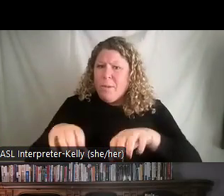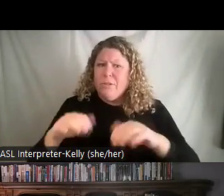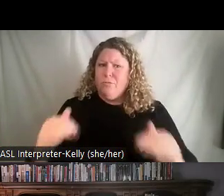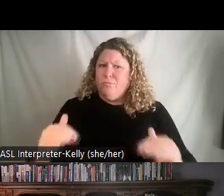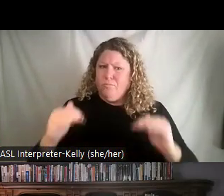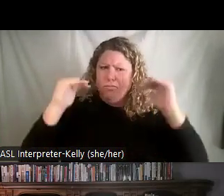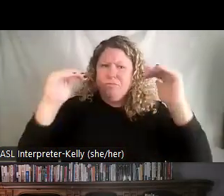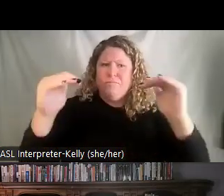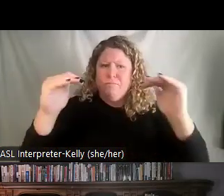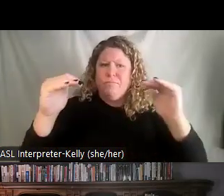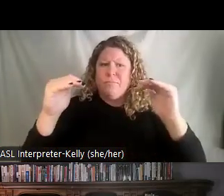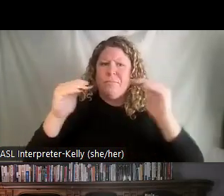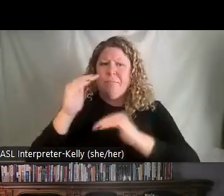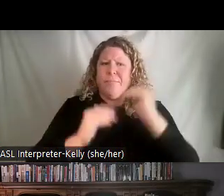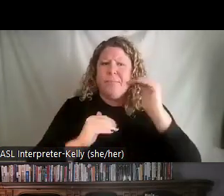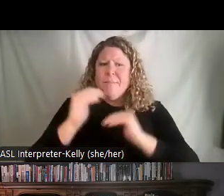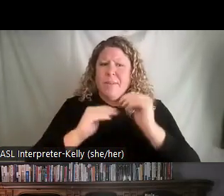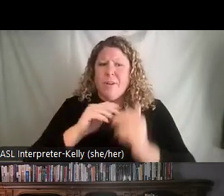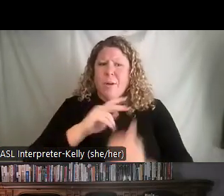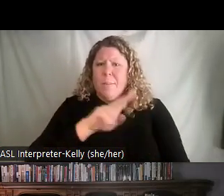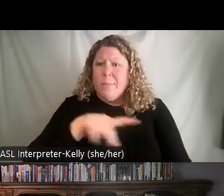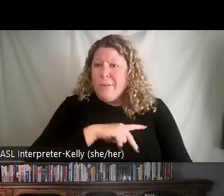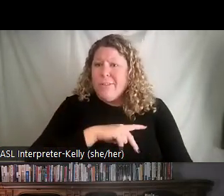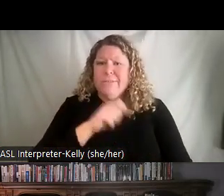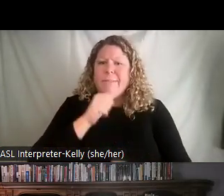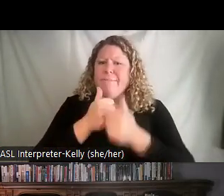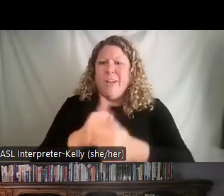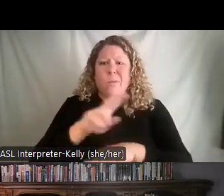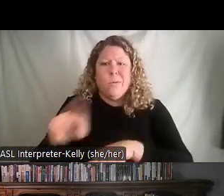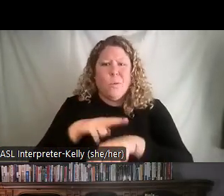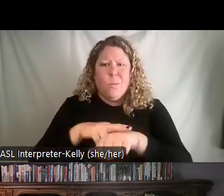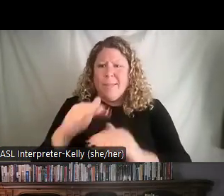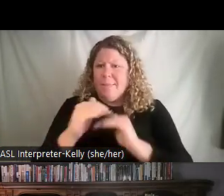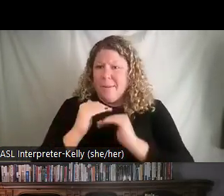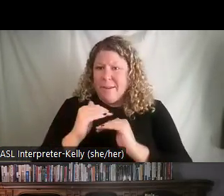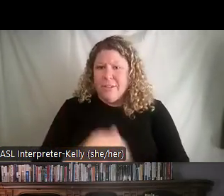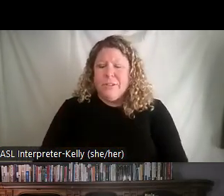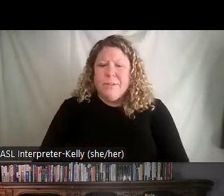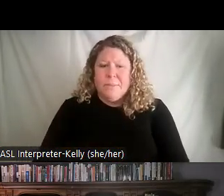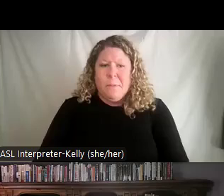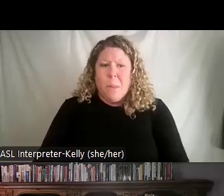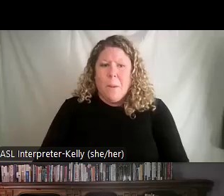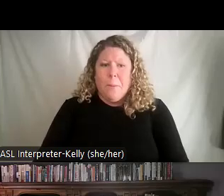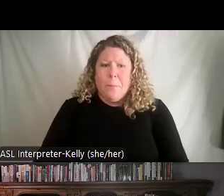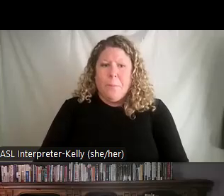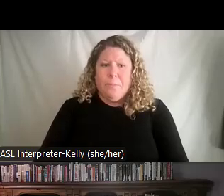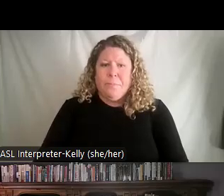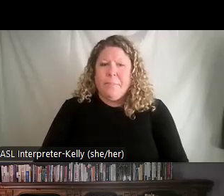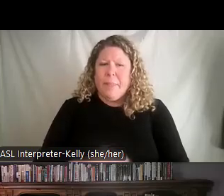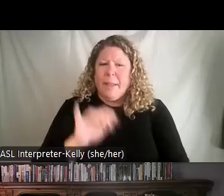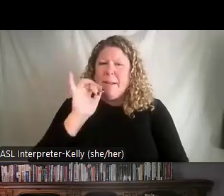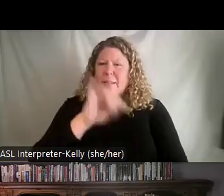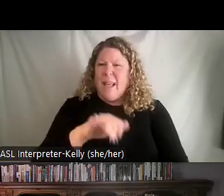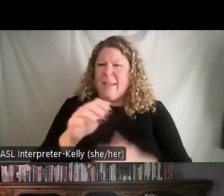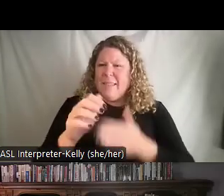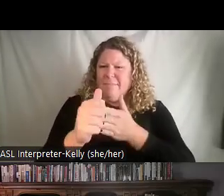ability of a personality beyond its normal limitations. To me, that really does highlight what we're trying to do within